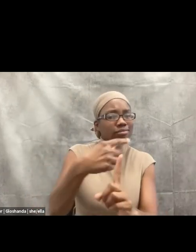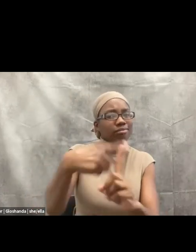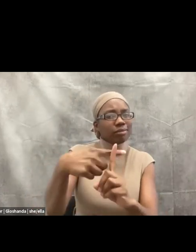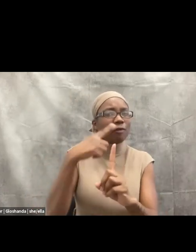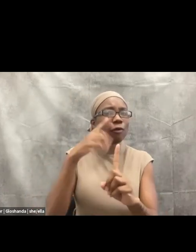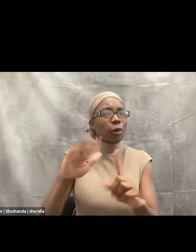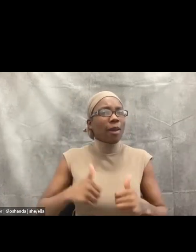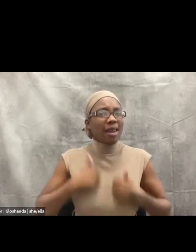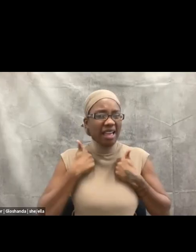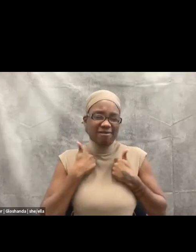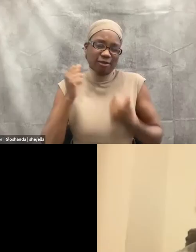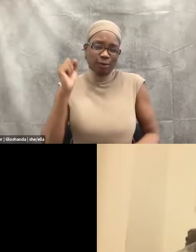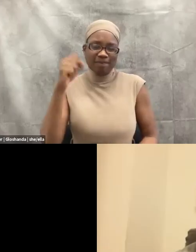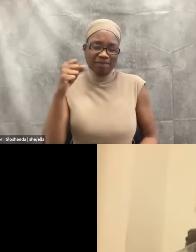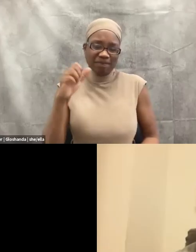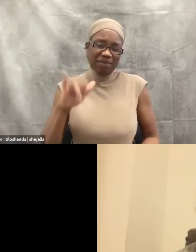So, yeah.